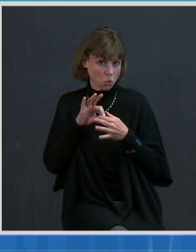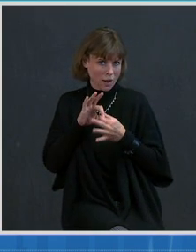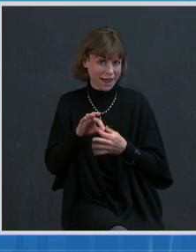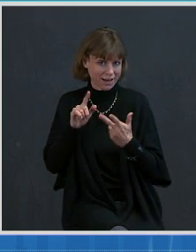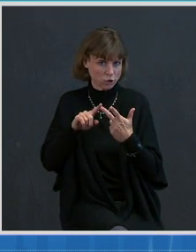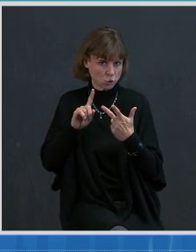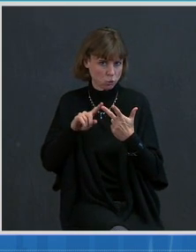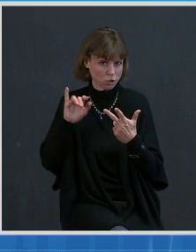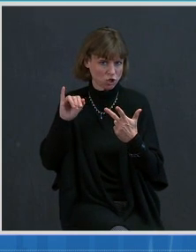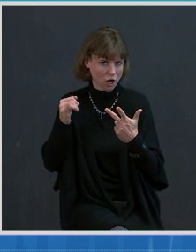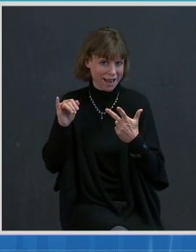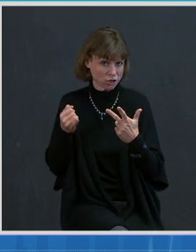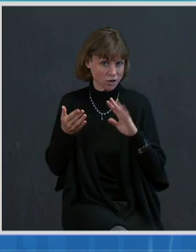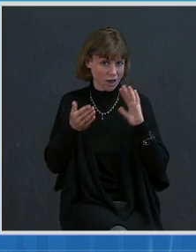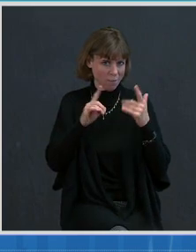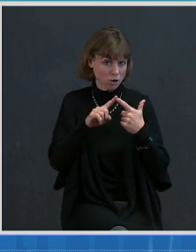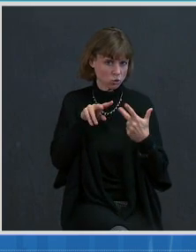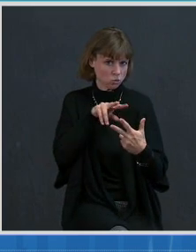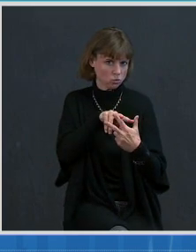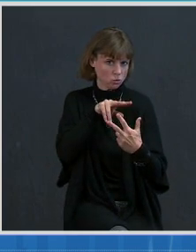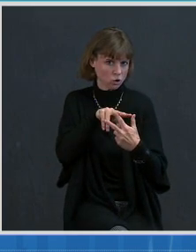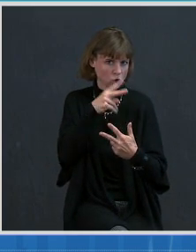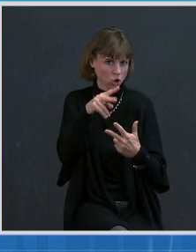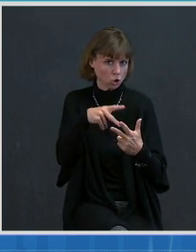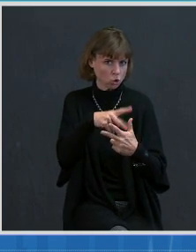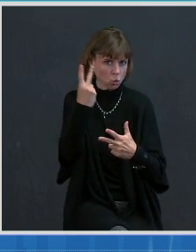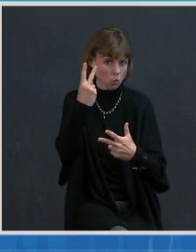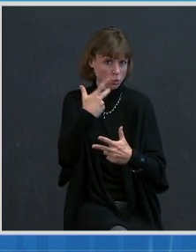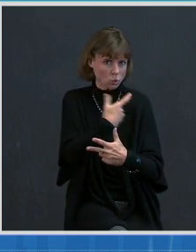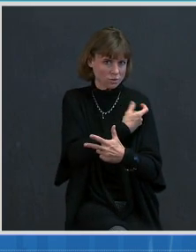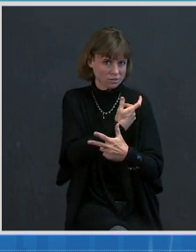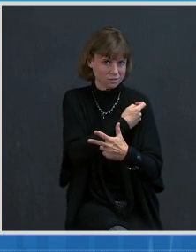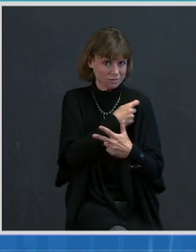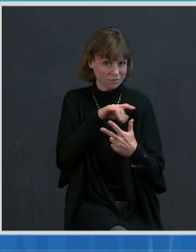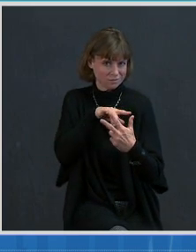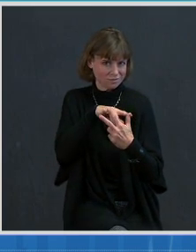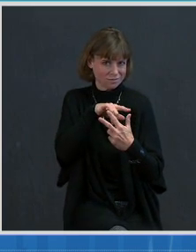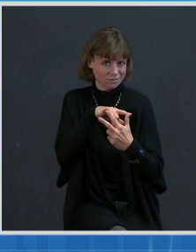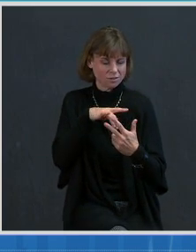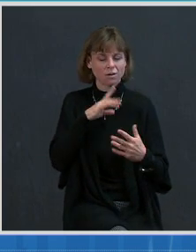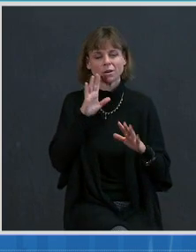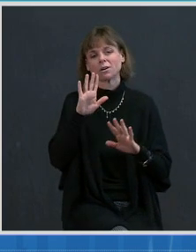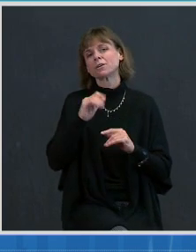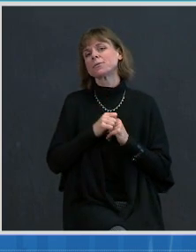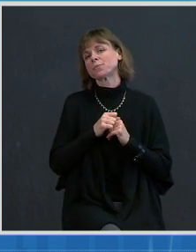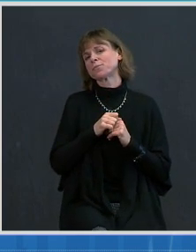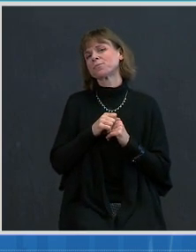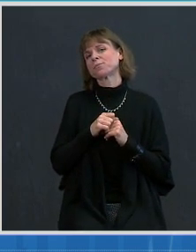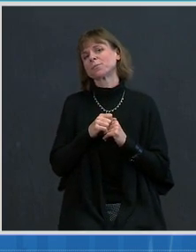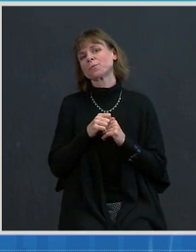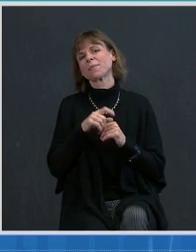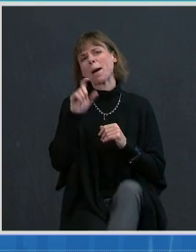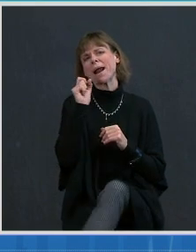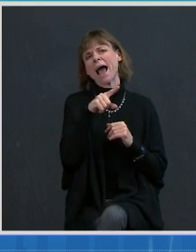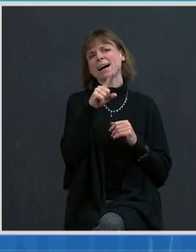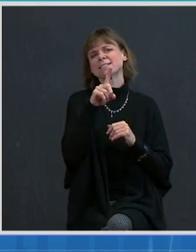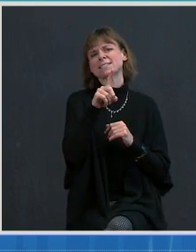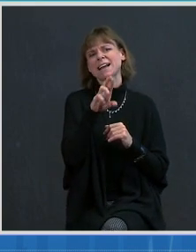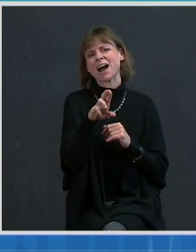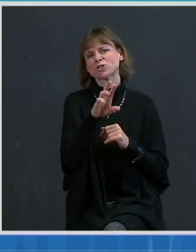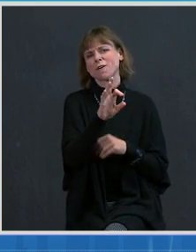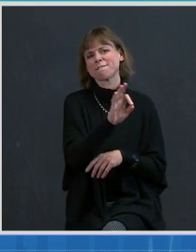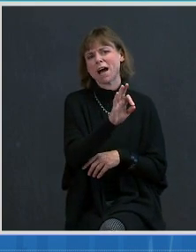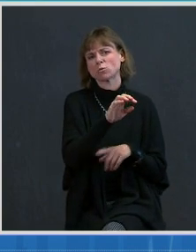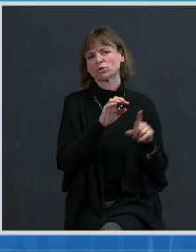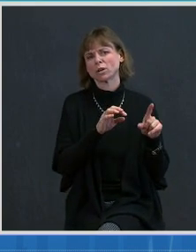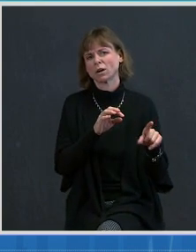two-dose regimes? Thank you. Yep. Well, let's start this way. Let me ask Dr. Fauci, if ... for